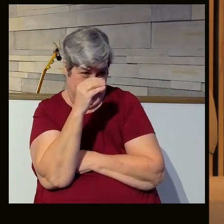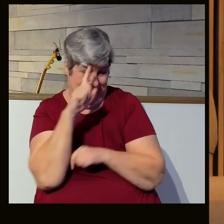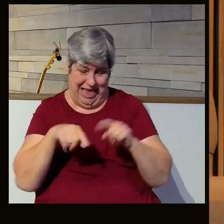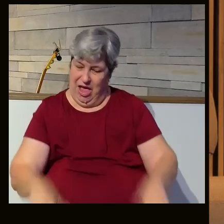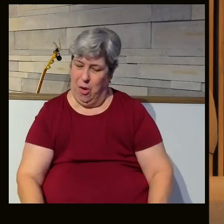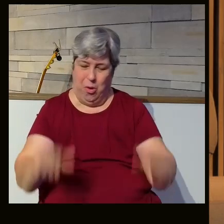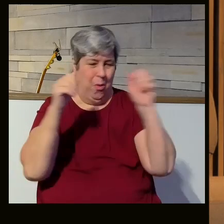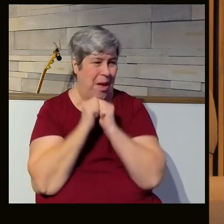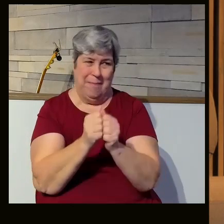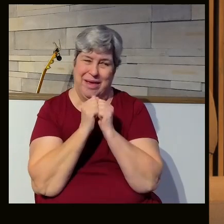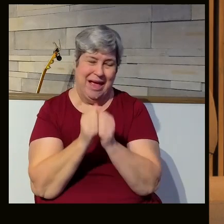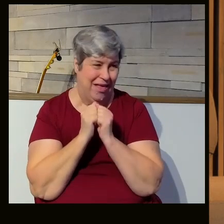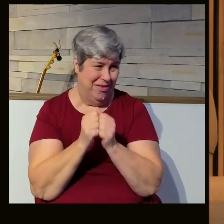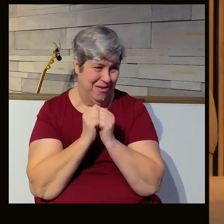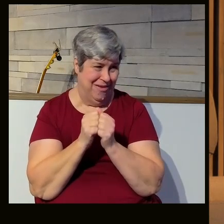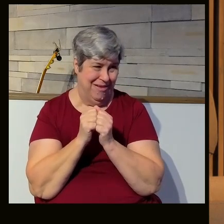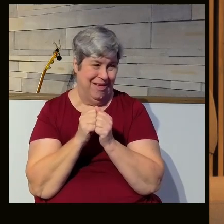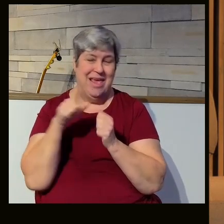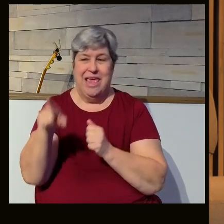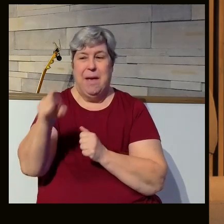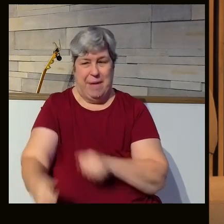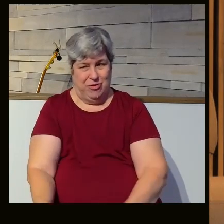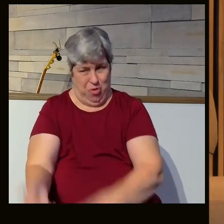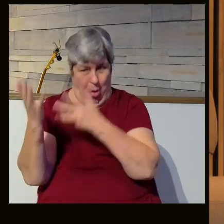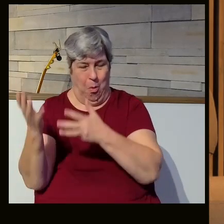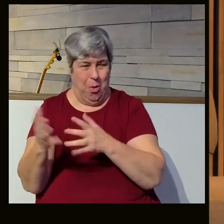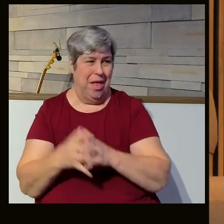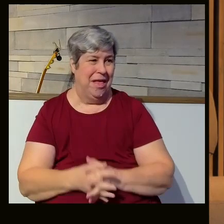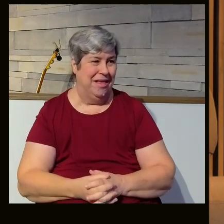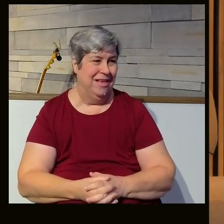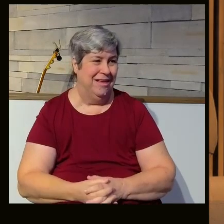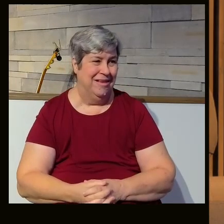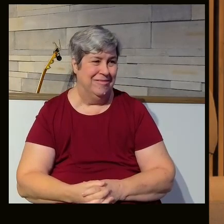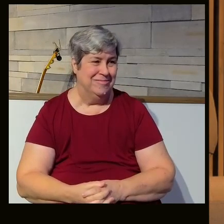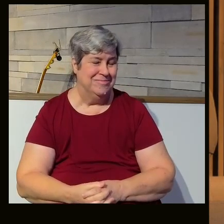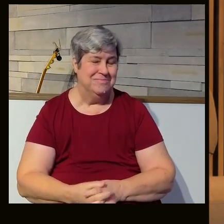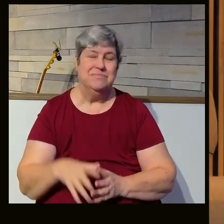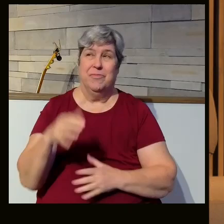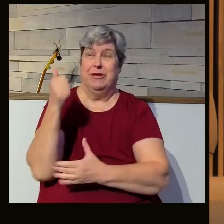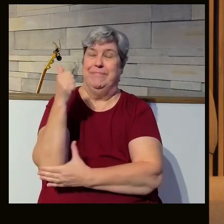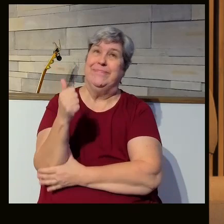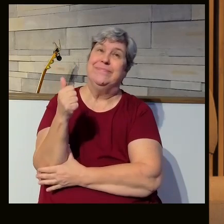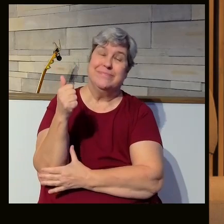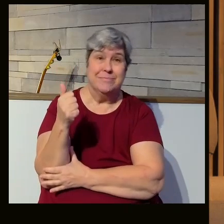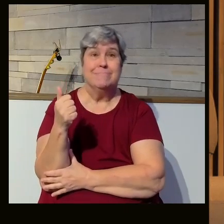grow up together. Ishmael must go. And so Abraham